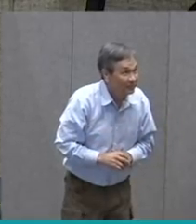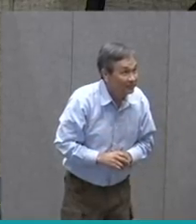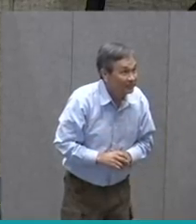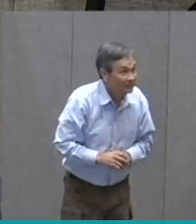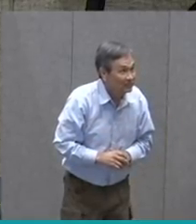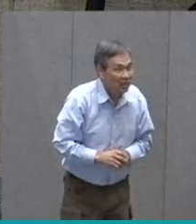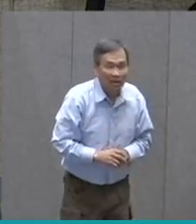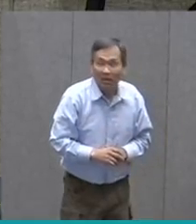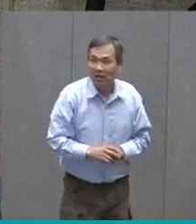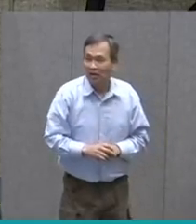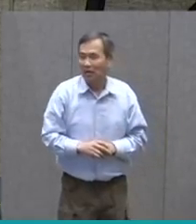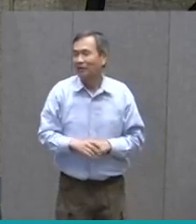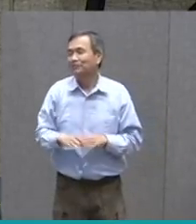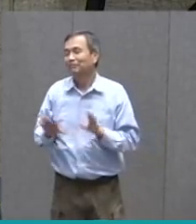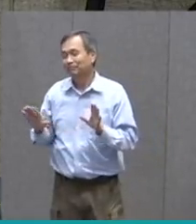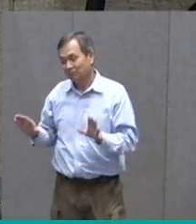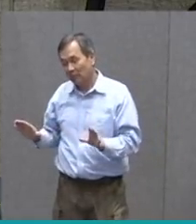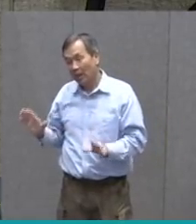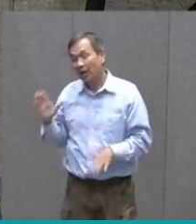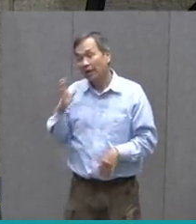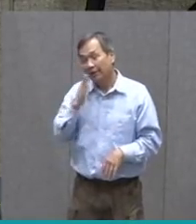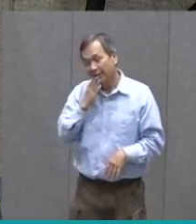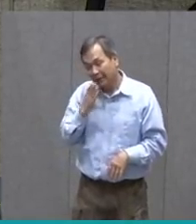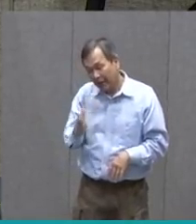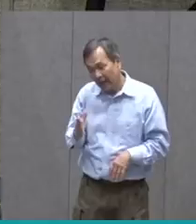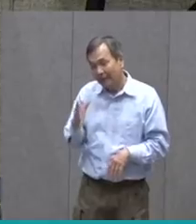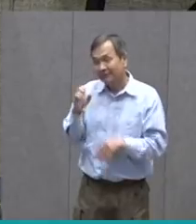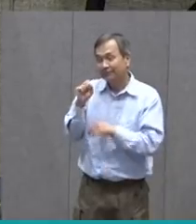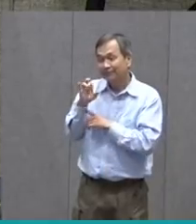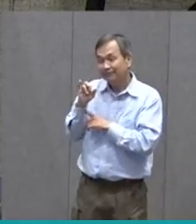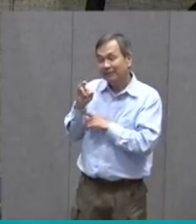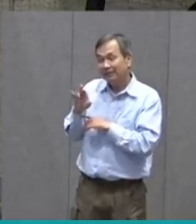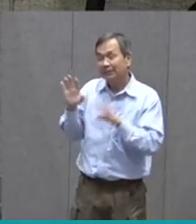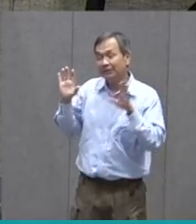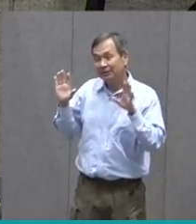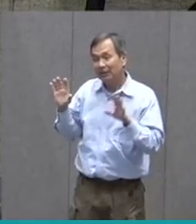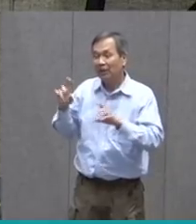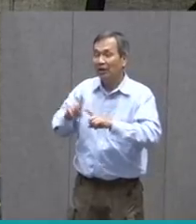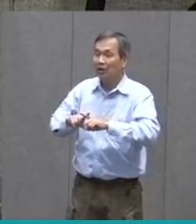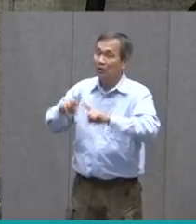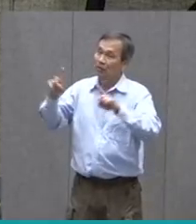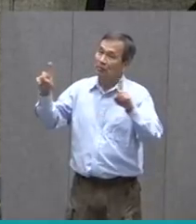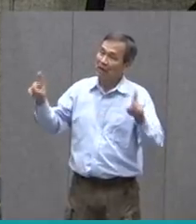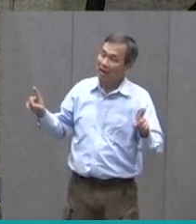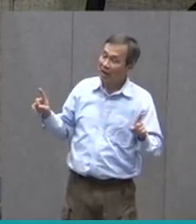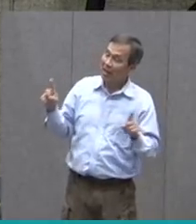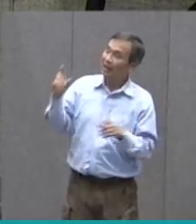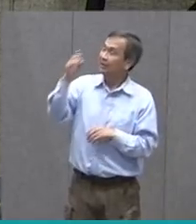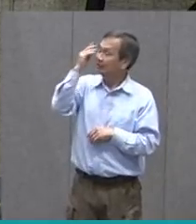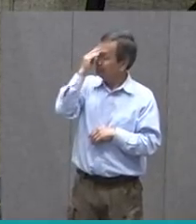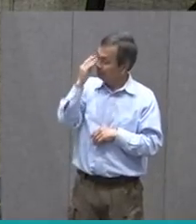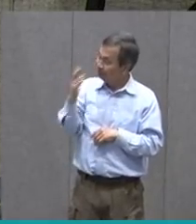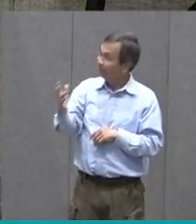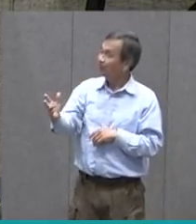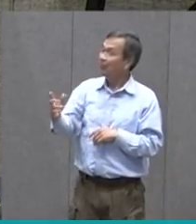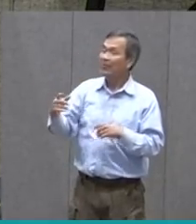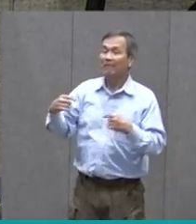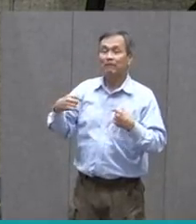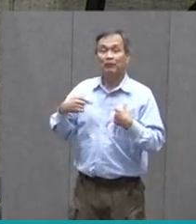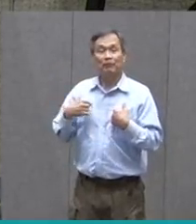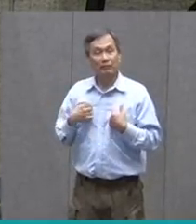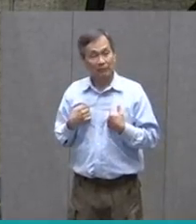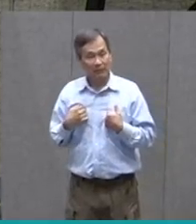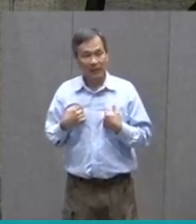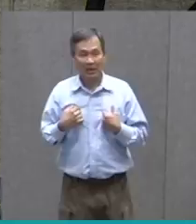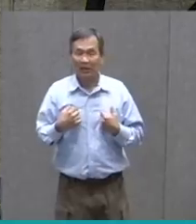I thank you gentle sir, she said For what you're pleased to say And bidding